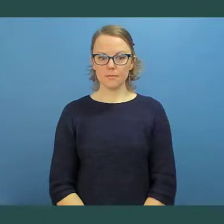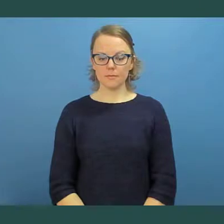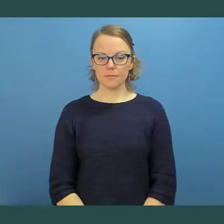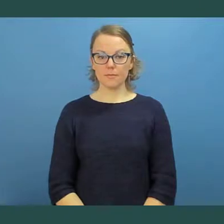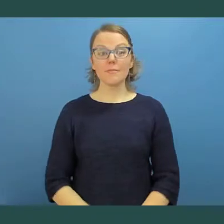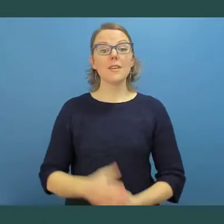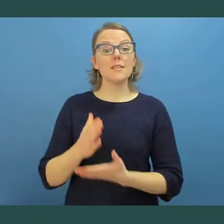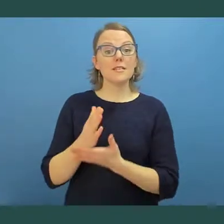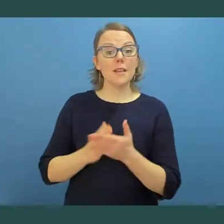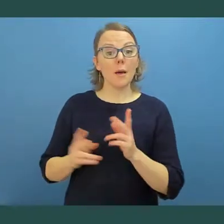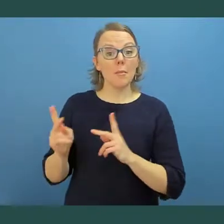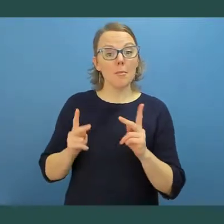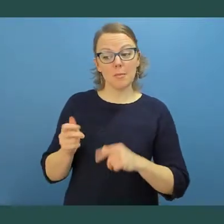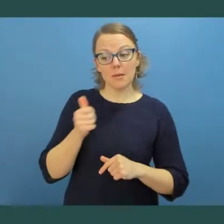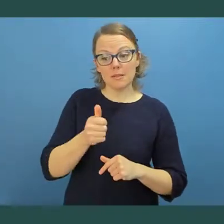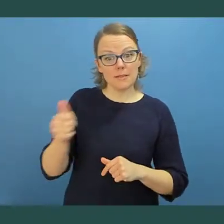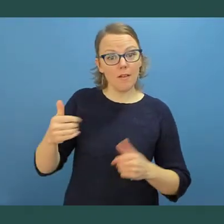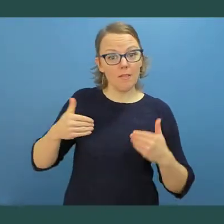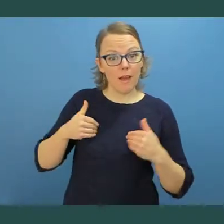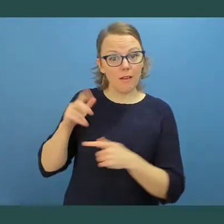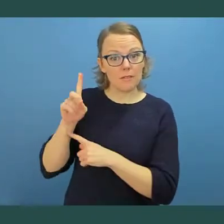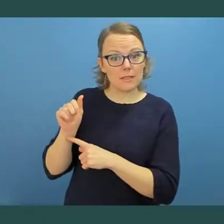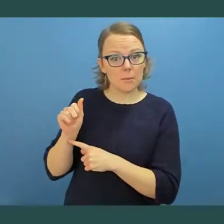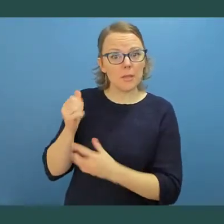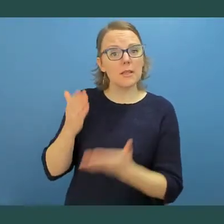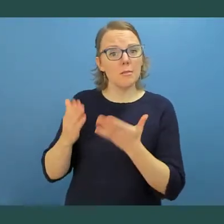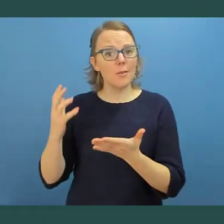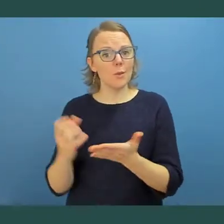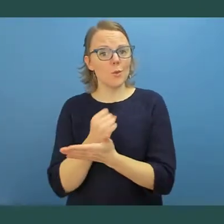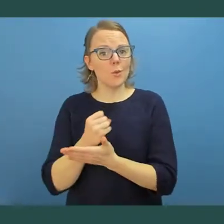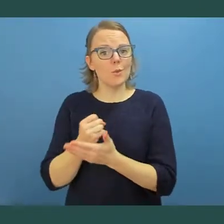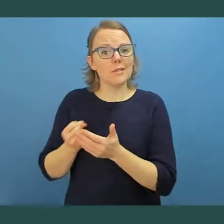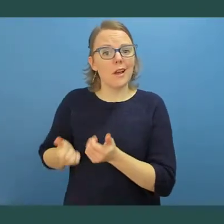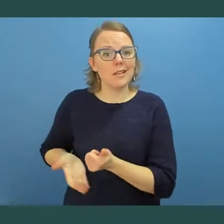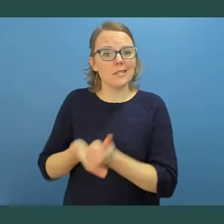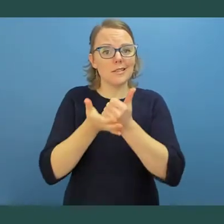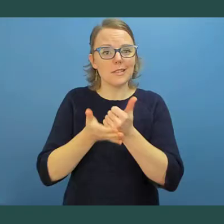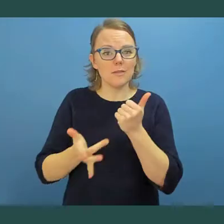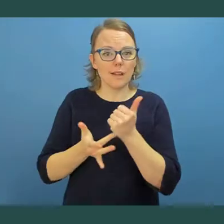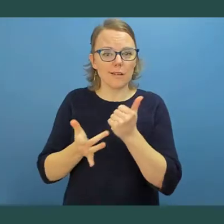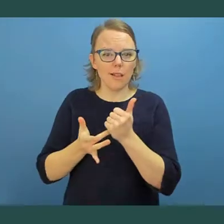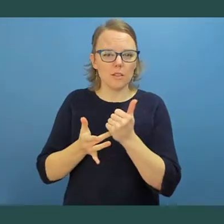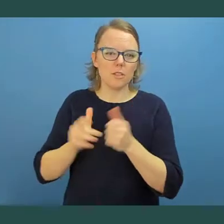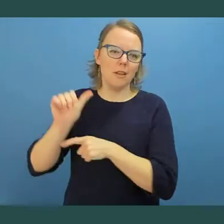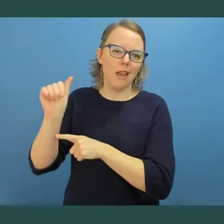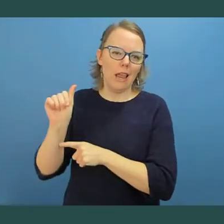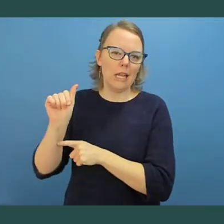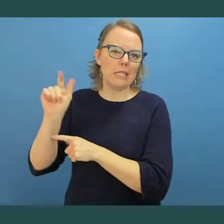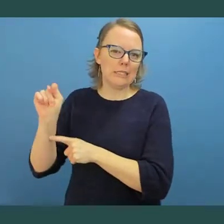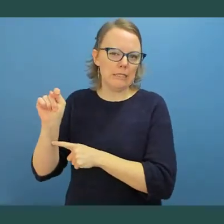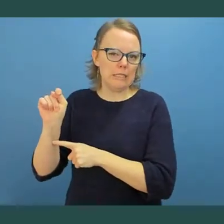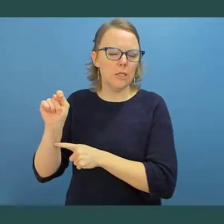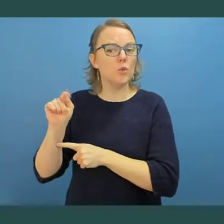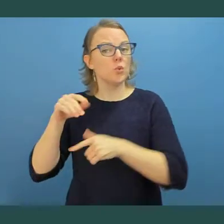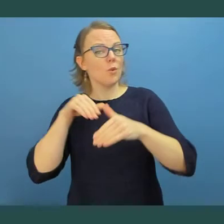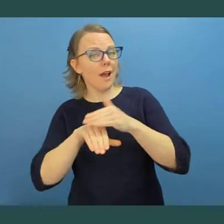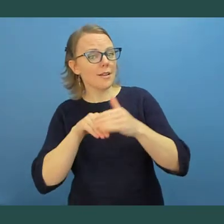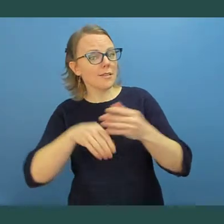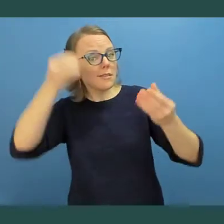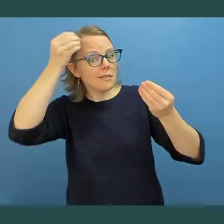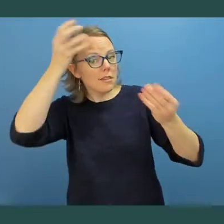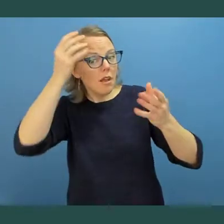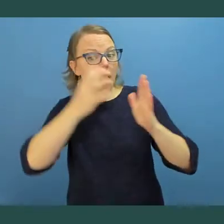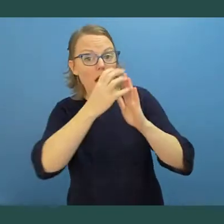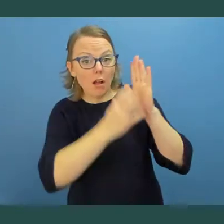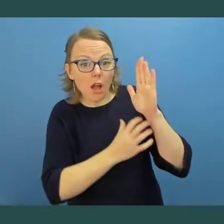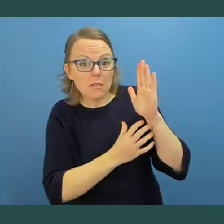Some people with disabilities may use assistive technology, or AT, to access content or perform tasks. This can be any